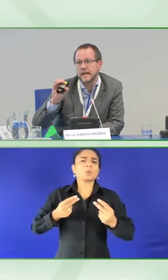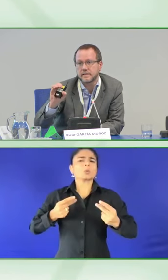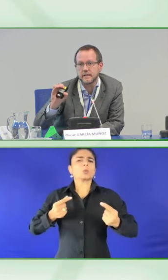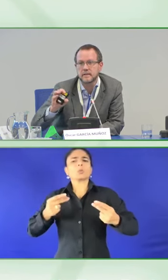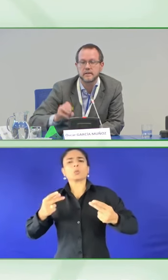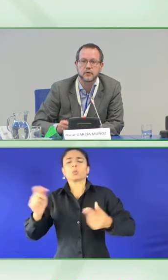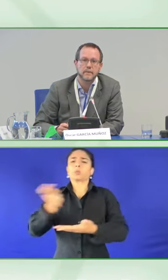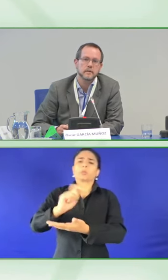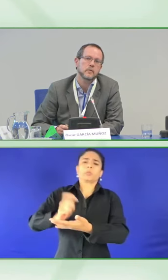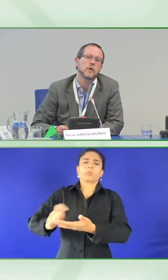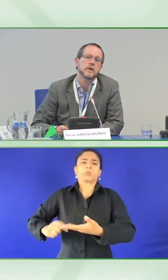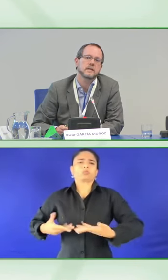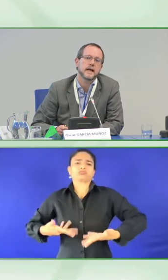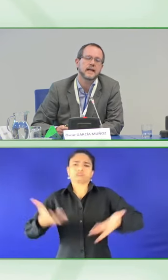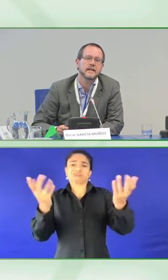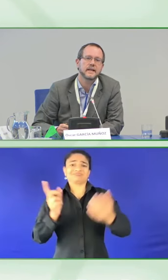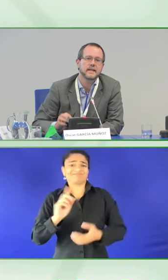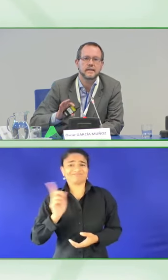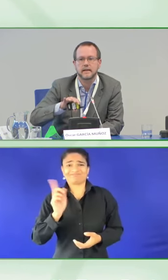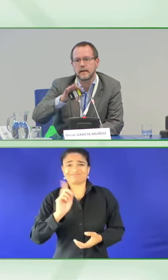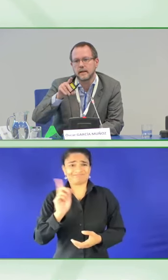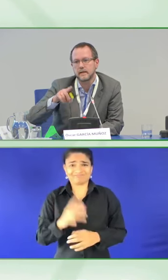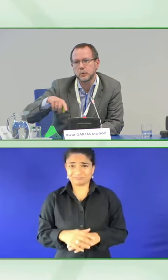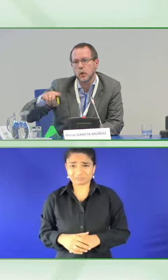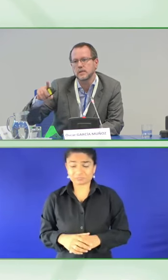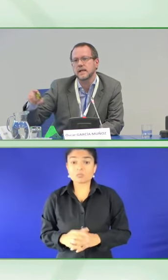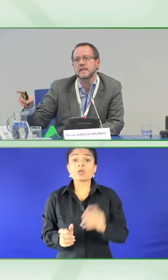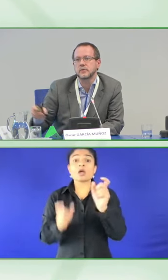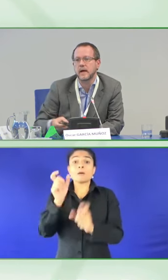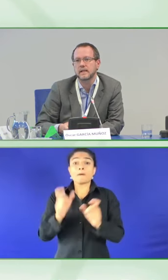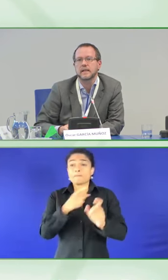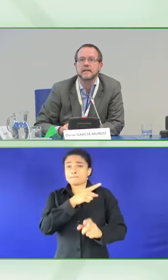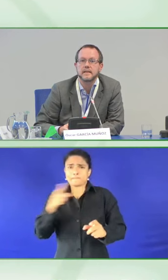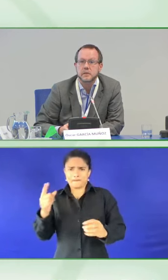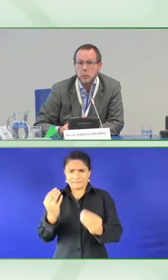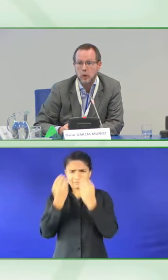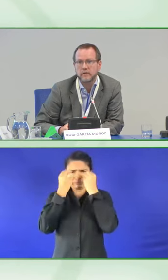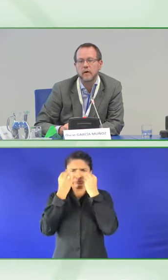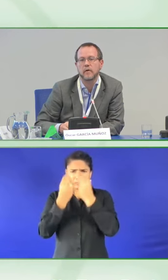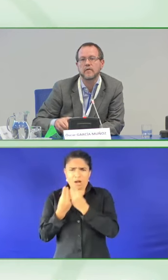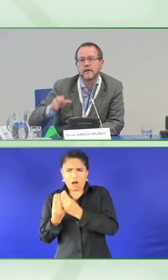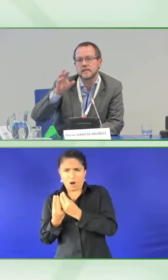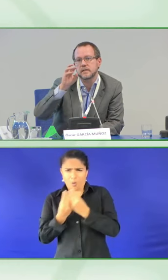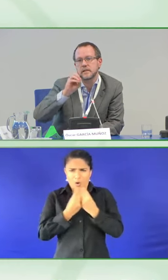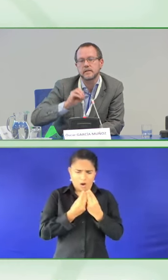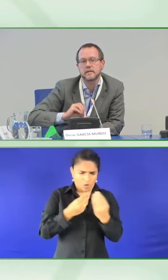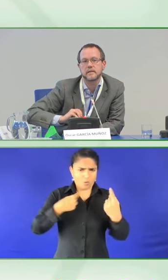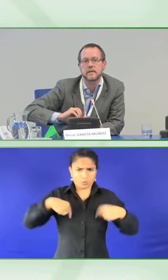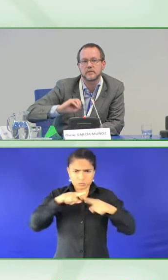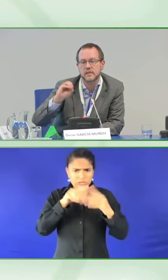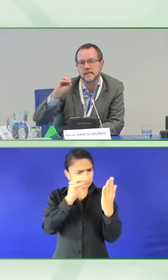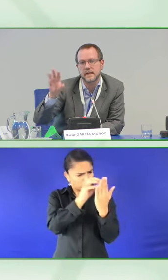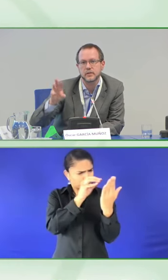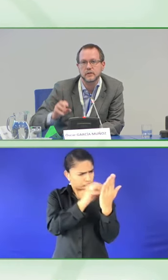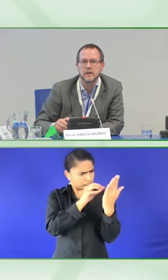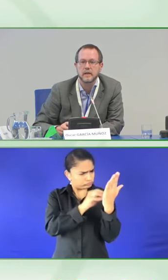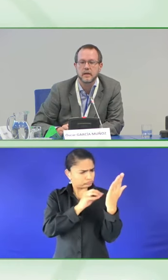we detect the trouble, the word, and then the roles interact in this workflow. Firstly, the translator